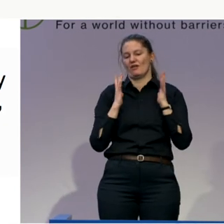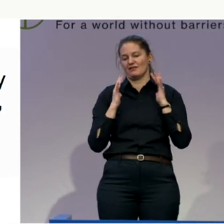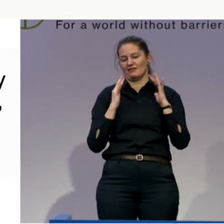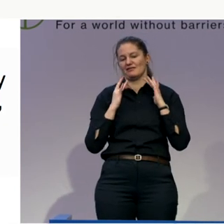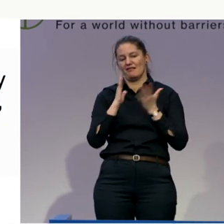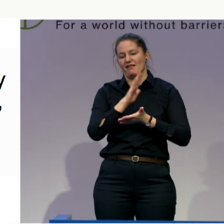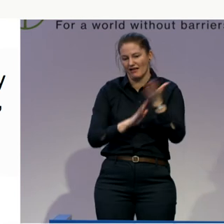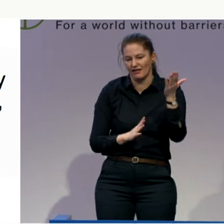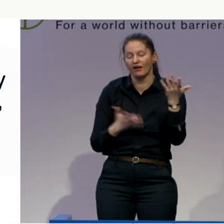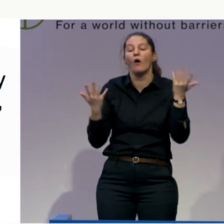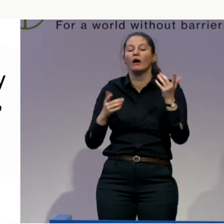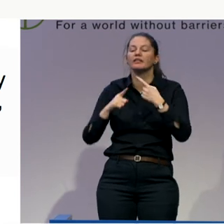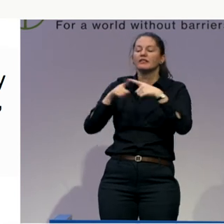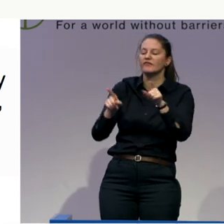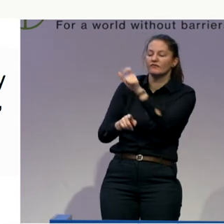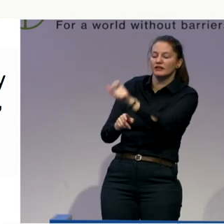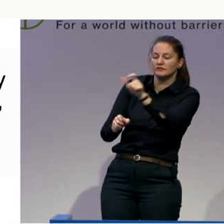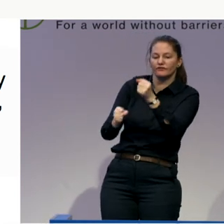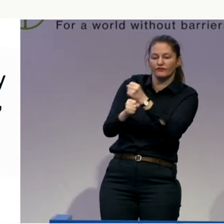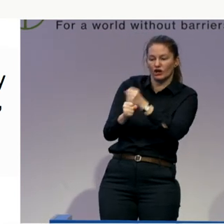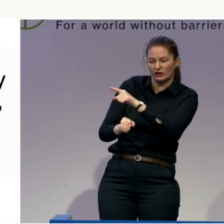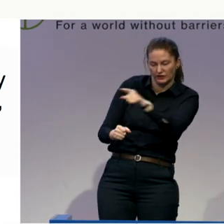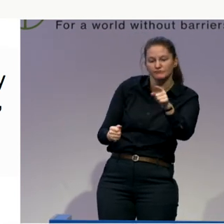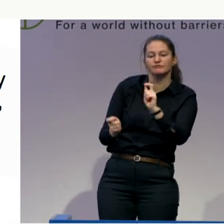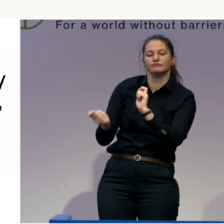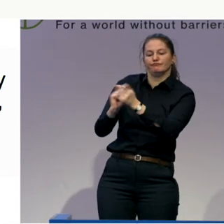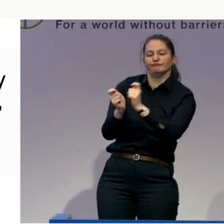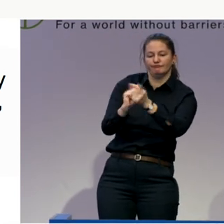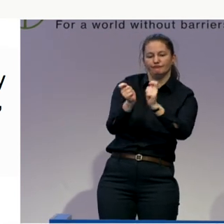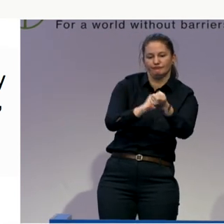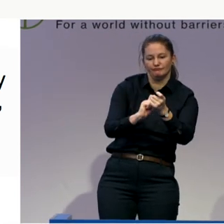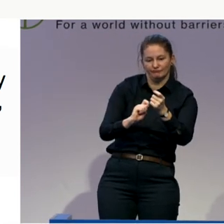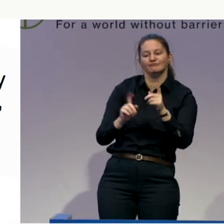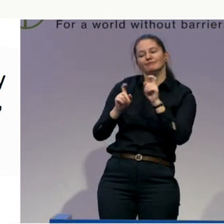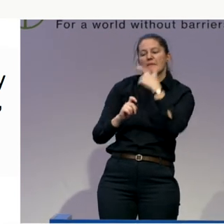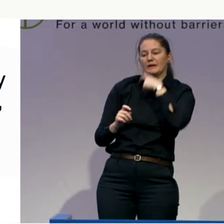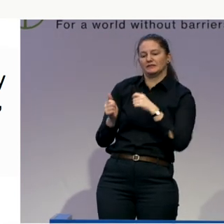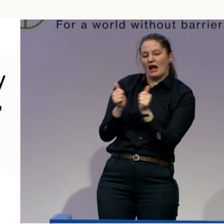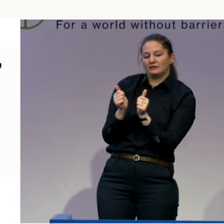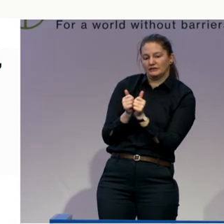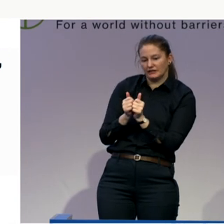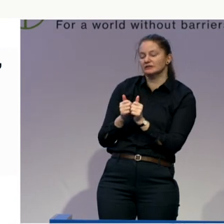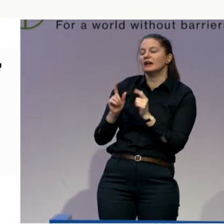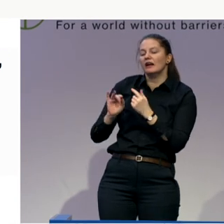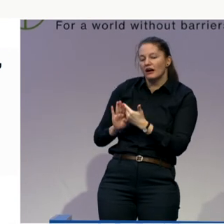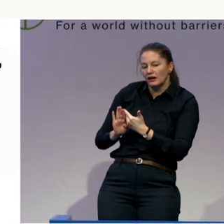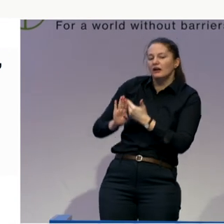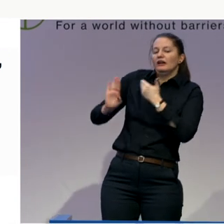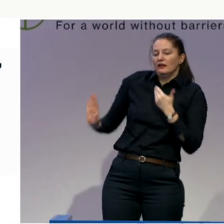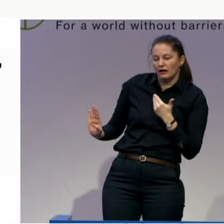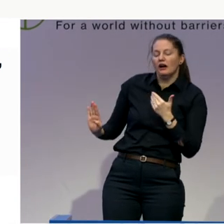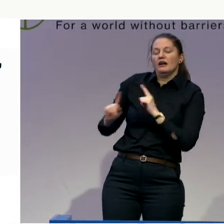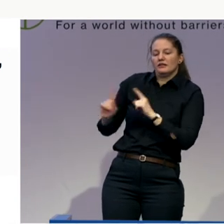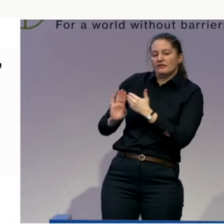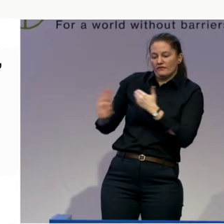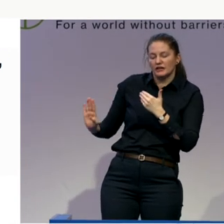No, I wouldn't call it the naughty corner. I would call it the personal assistant room, where you might want a bit of space. We all want space from